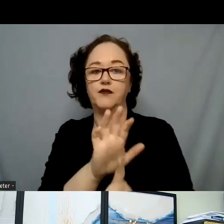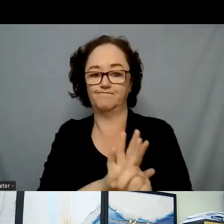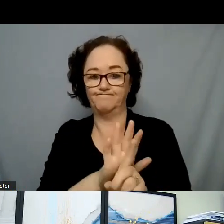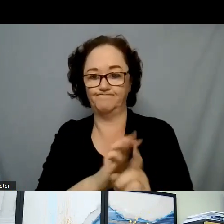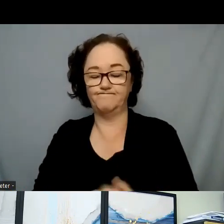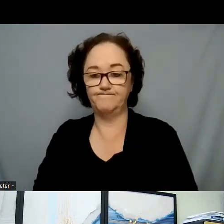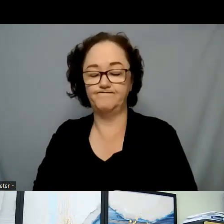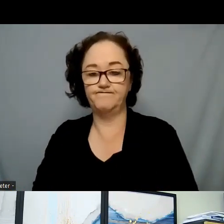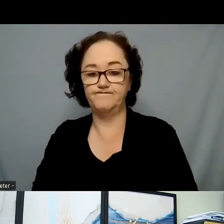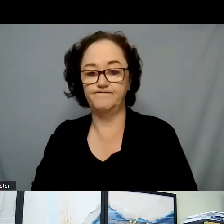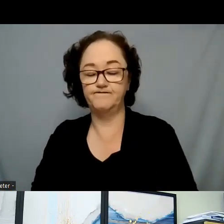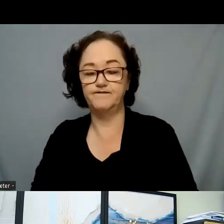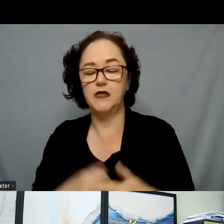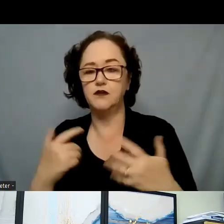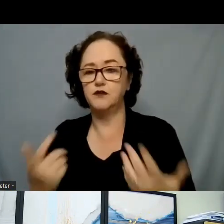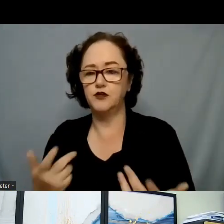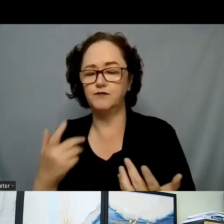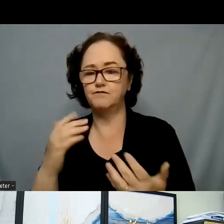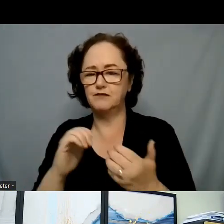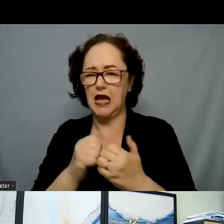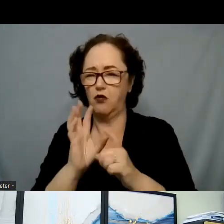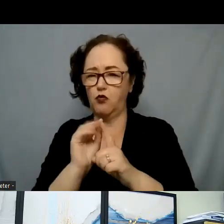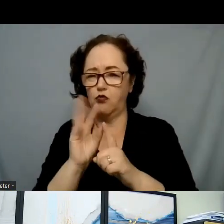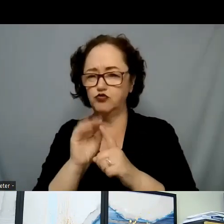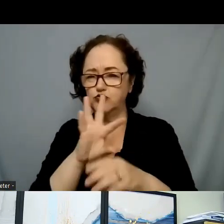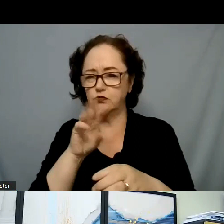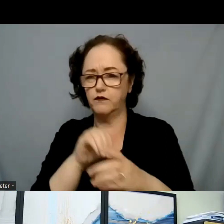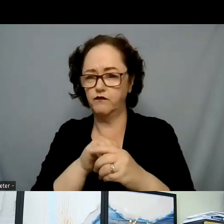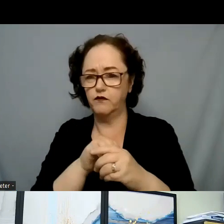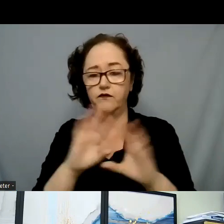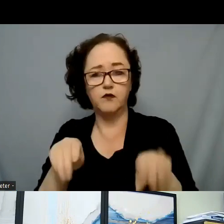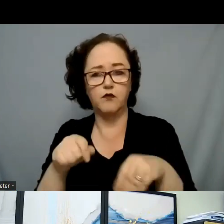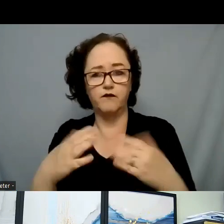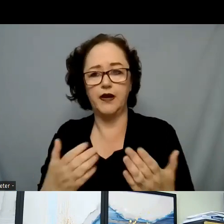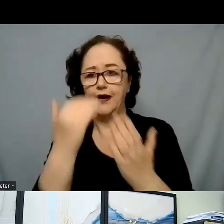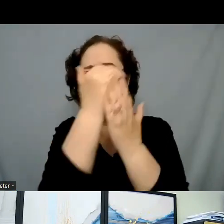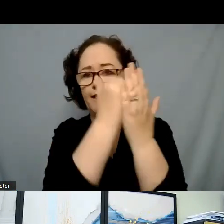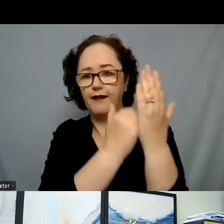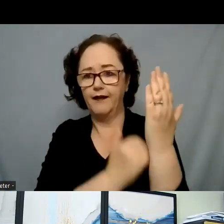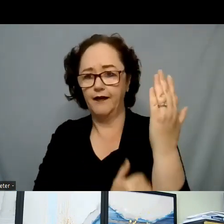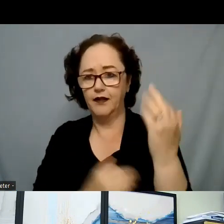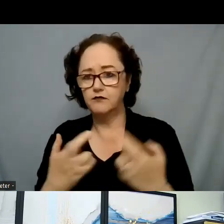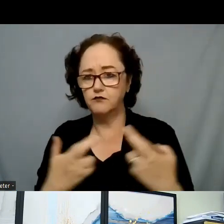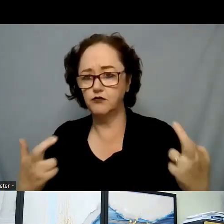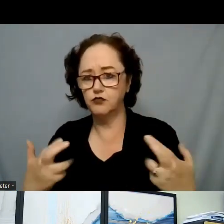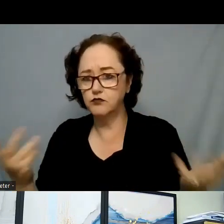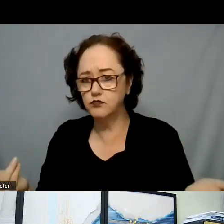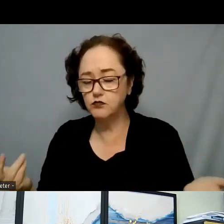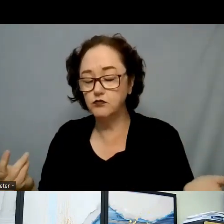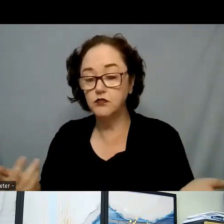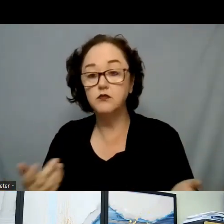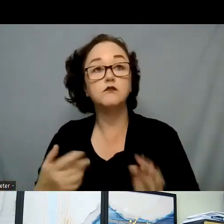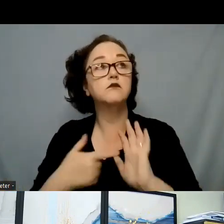factor, how does culture play into providing a list of resources? How many of us, if we are working with